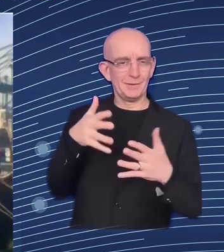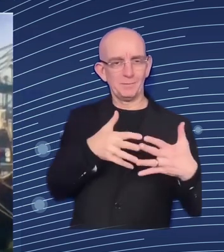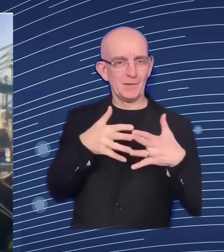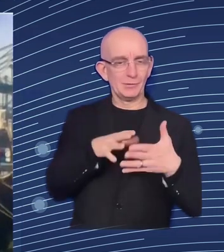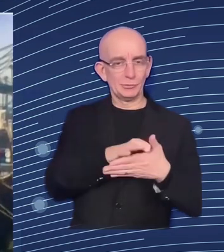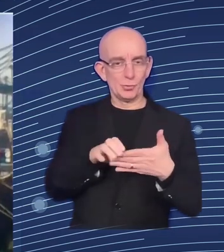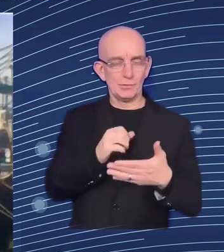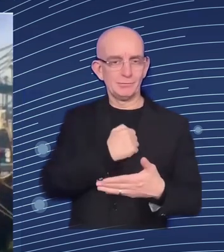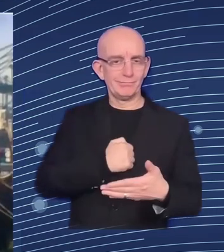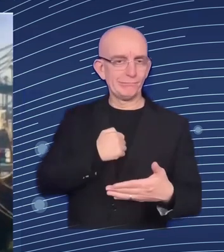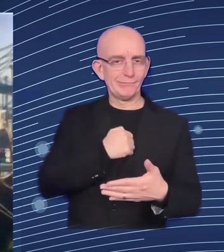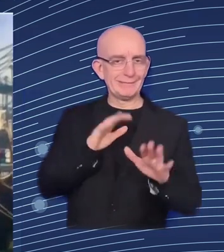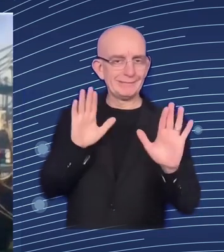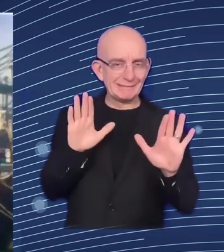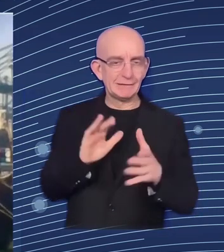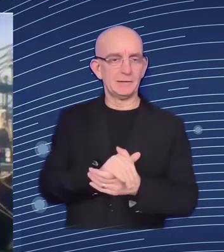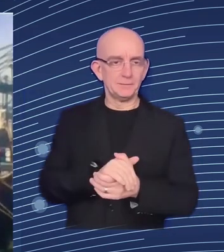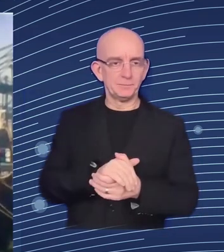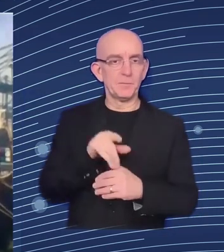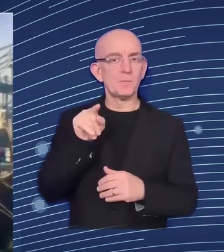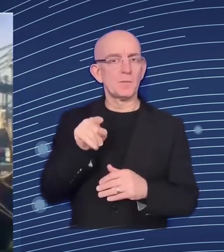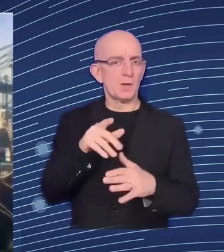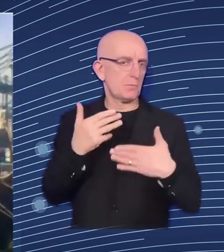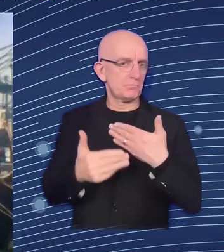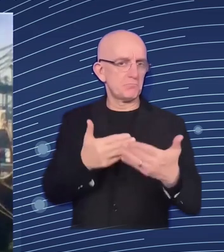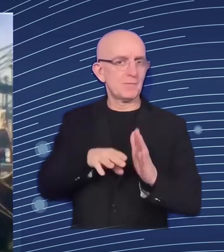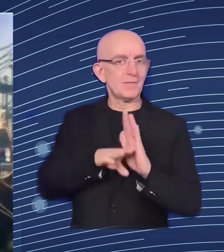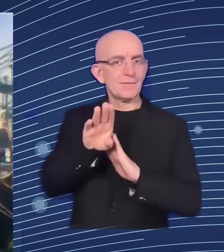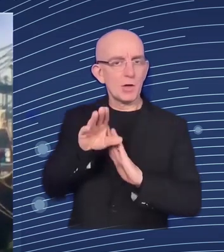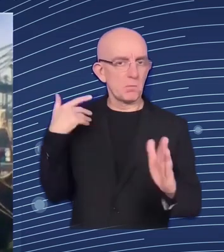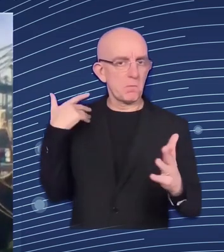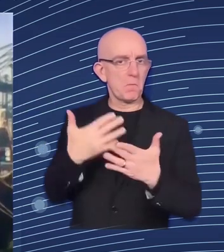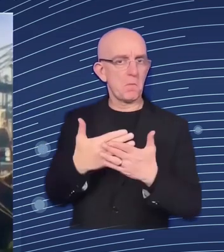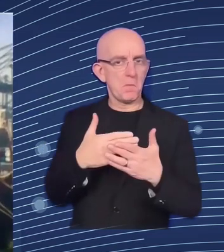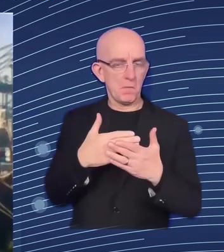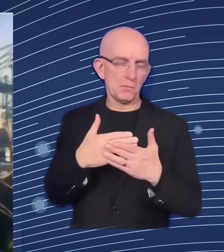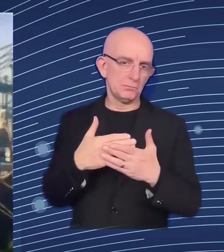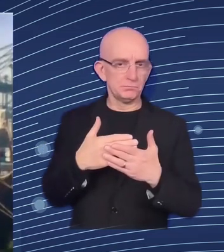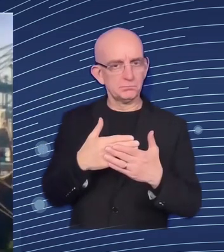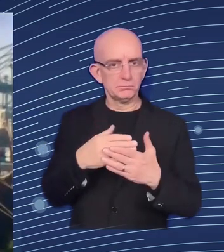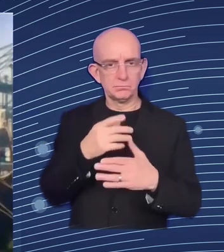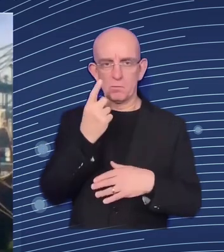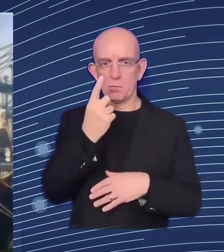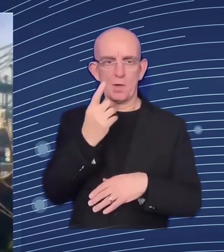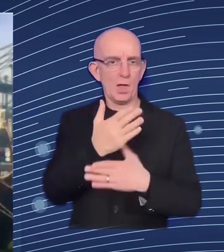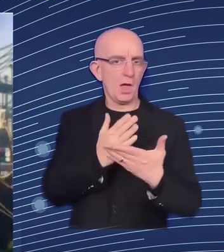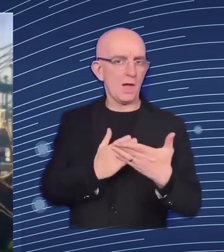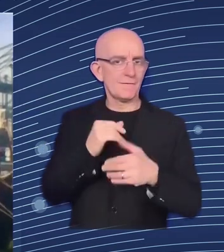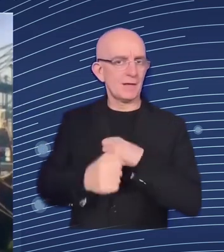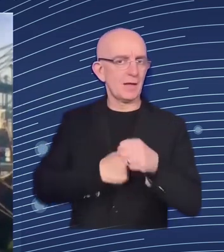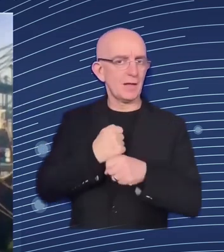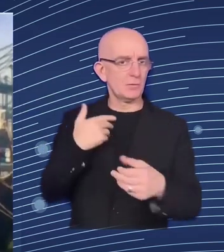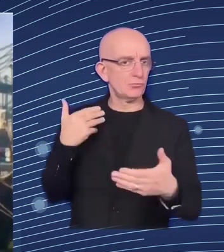invasion first i think it's the theme of resilience so the businesses learn to to adapt and this is from you know